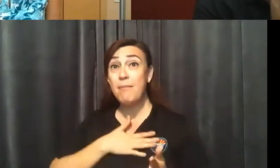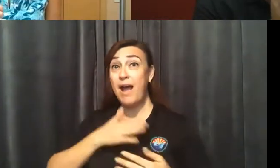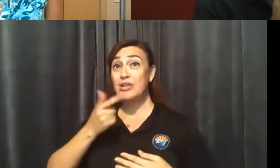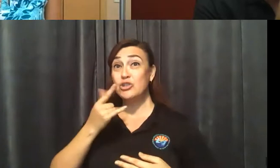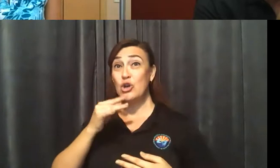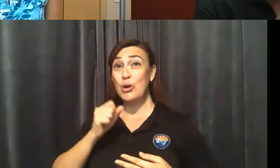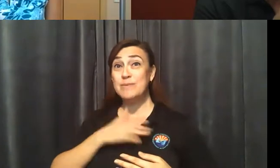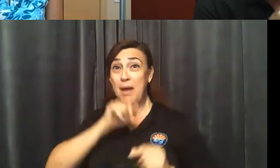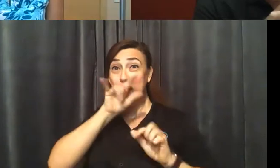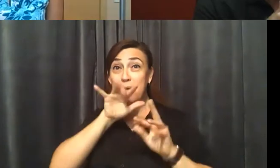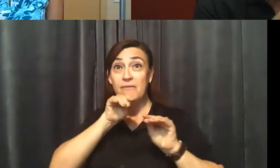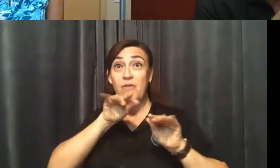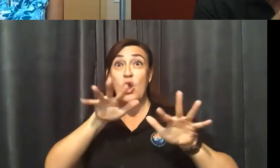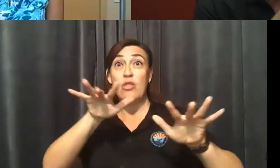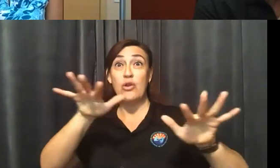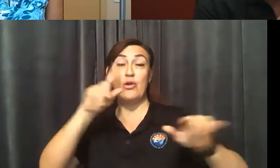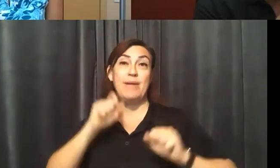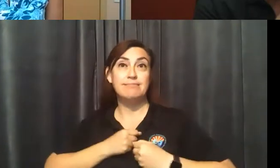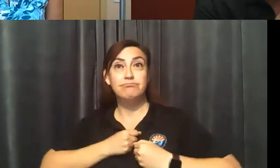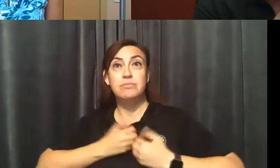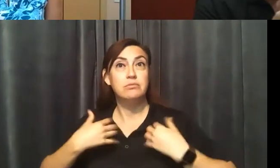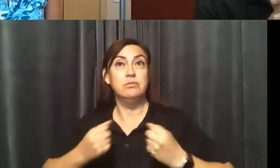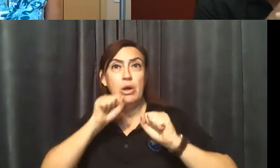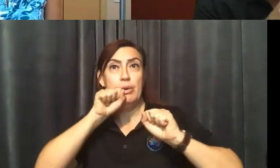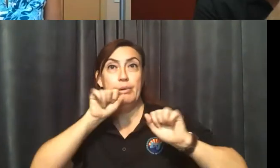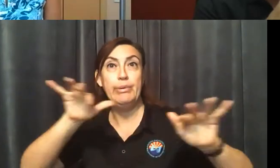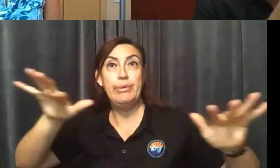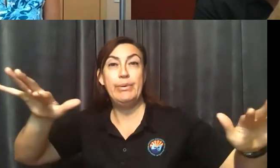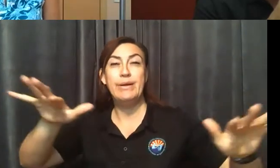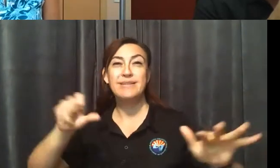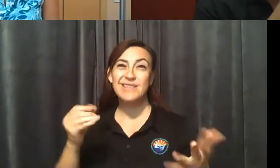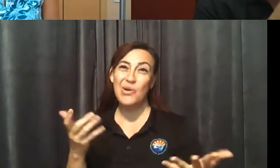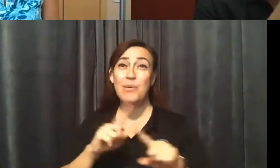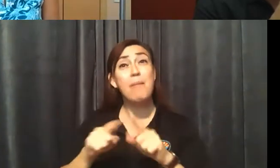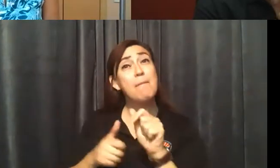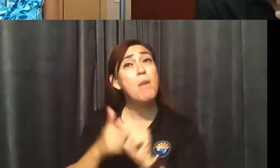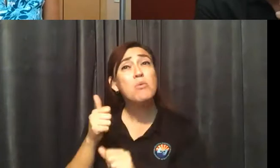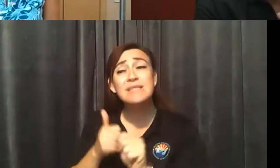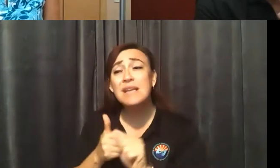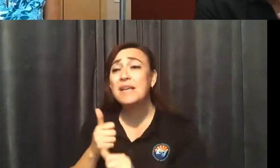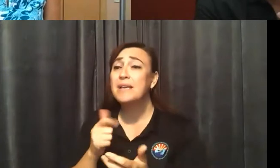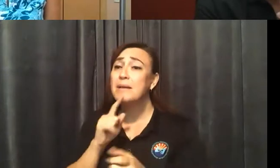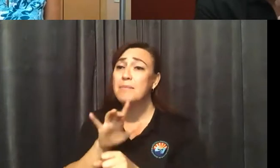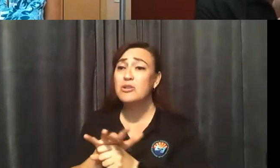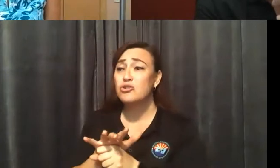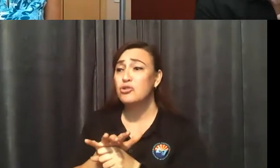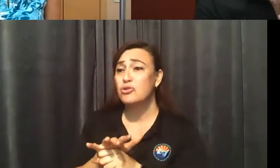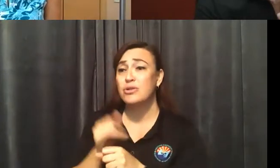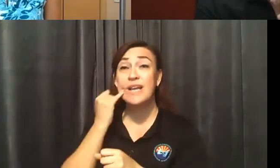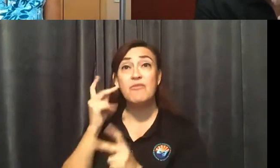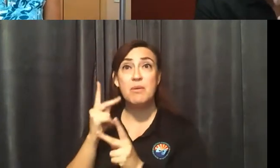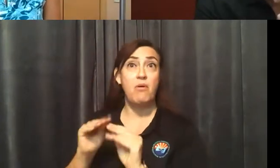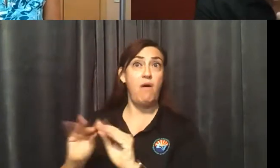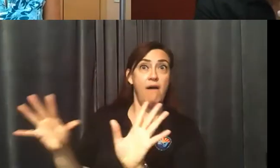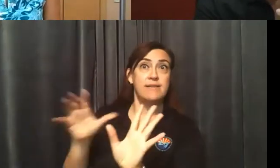But for the most part, you know, if you can make sure that people who are seemingly unhealthy, coughing, sneezing,